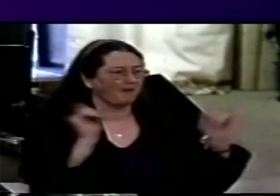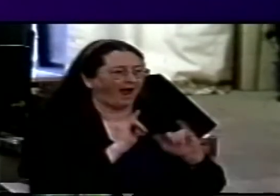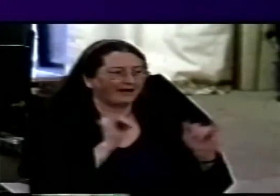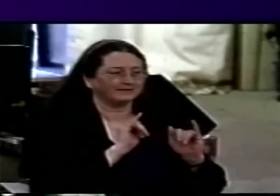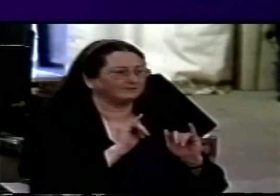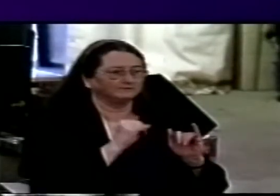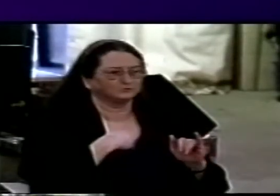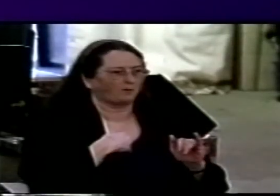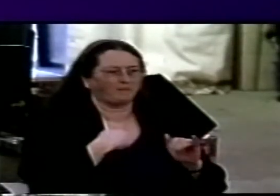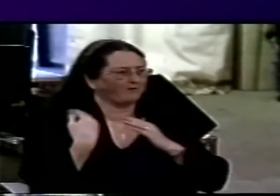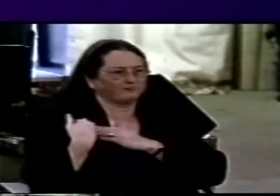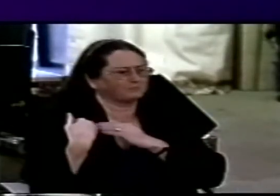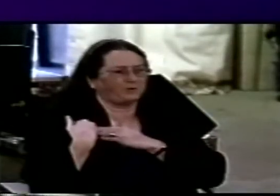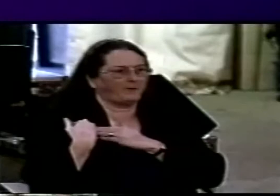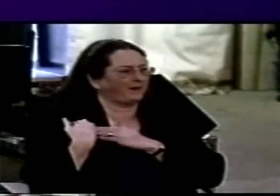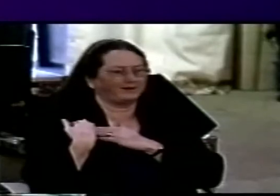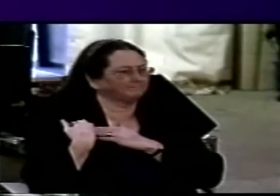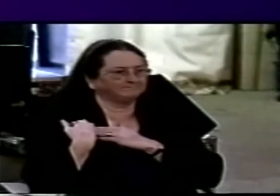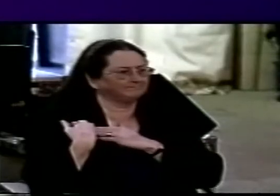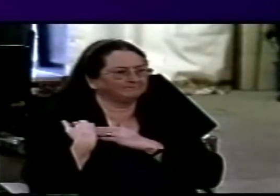I don't think that's my calling